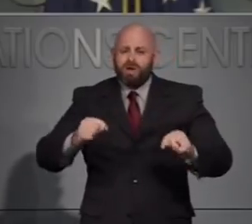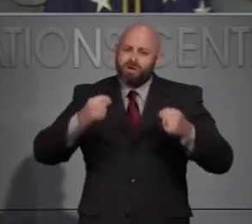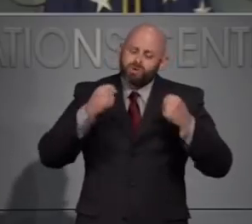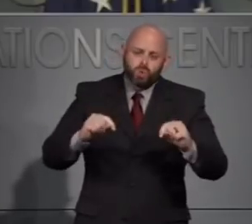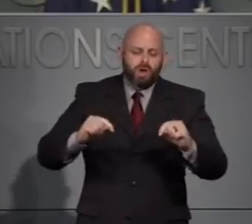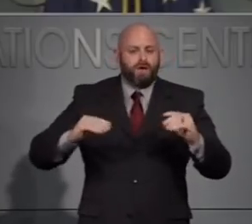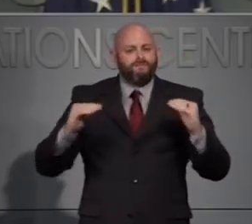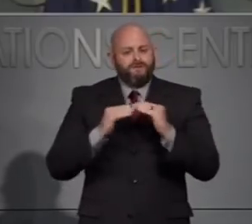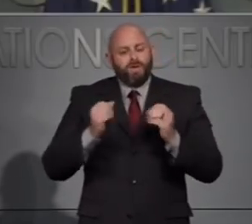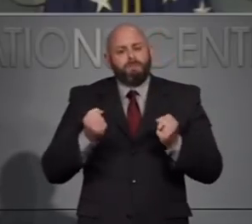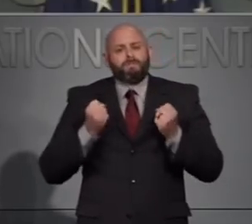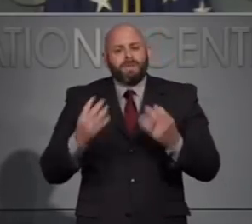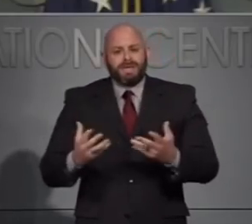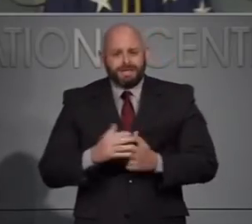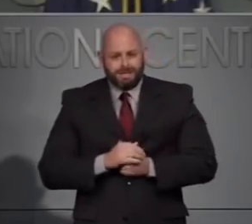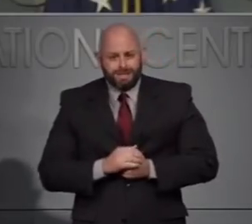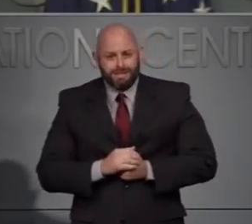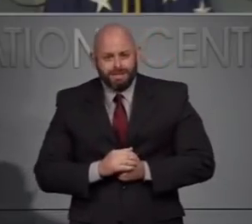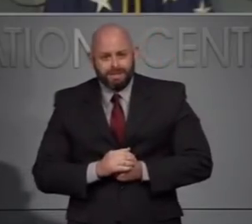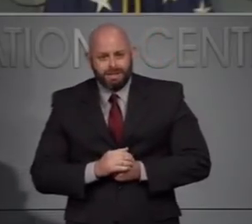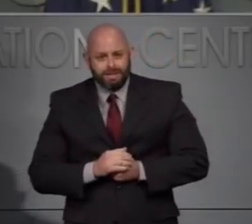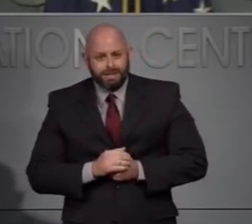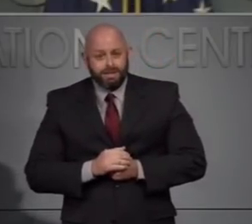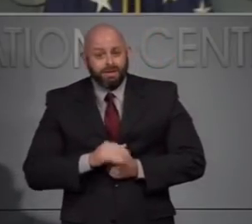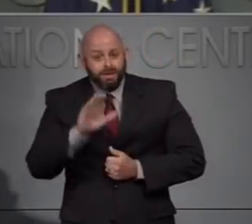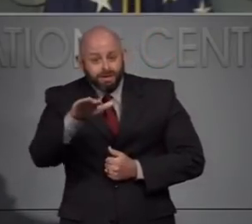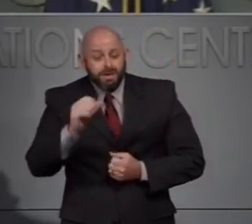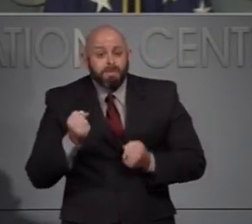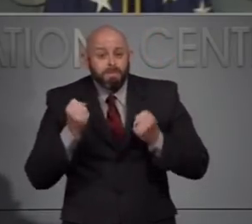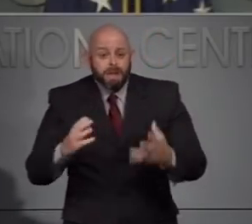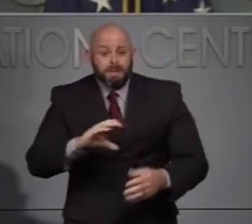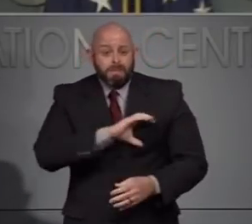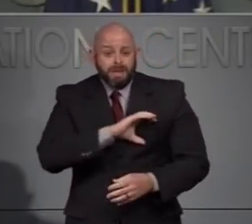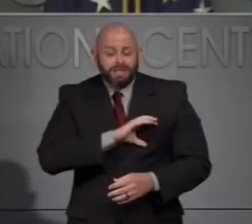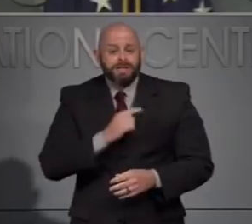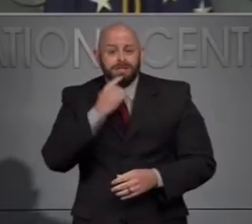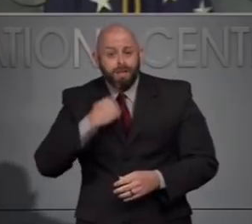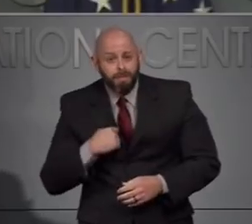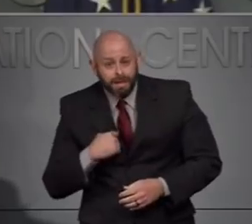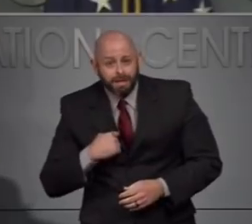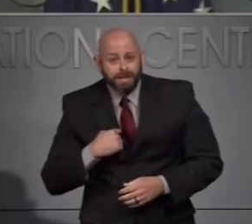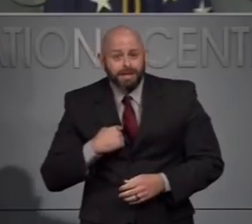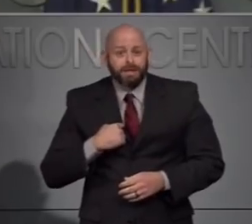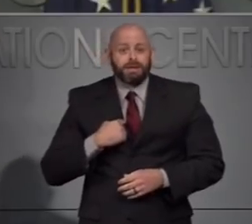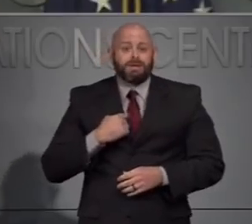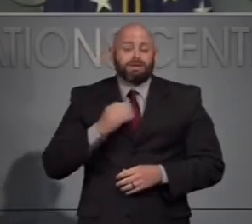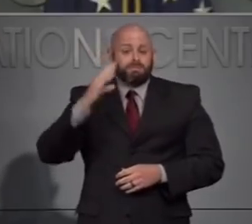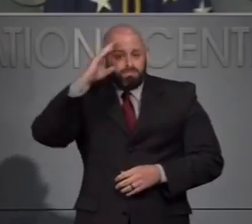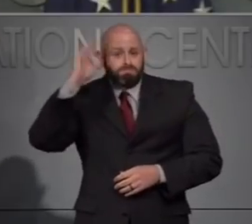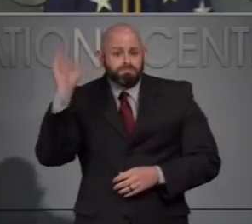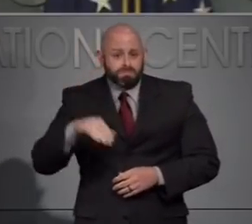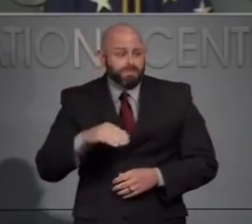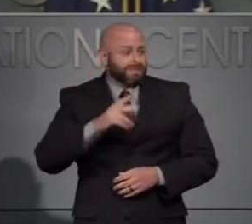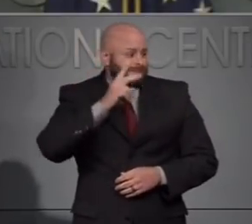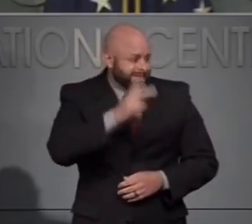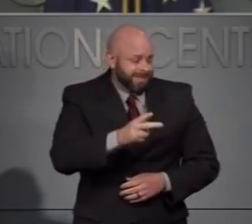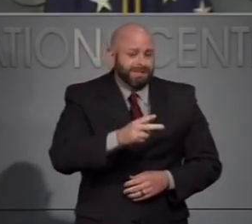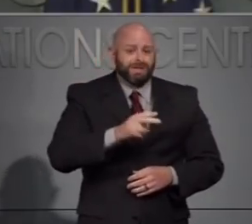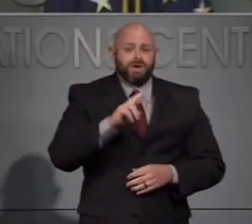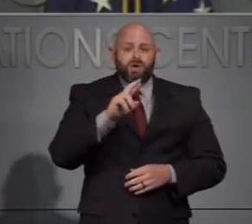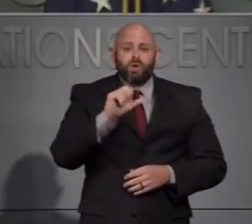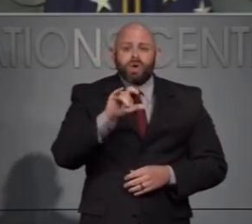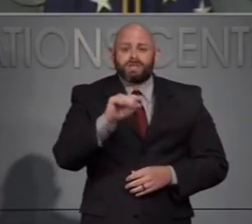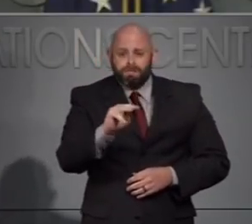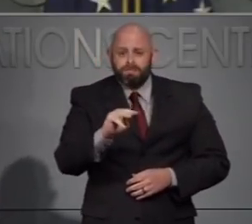Many of them now are telling me and recognizing and acknowledging that systemic and cultural